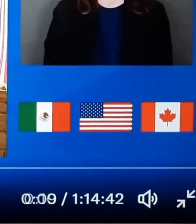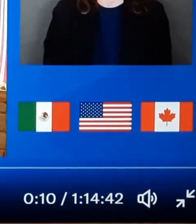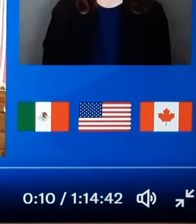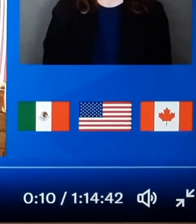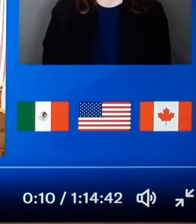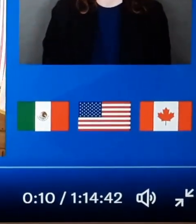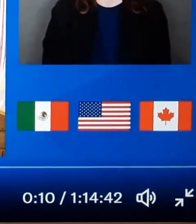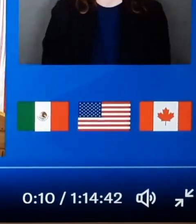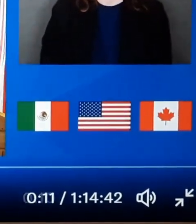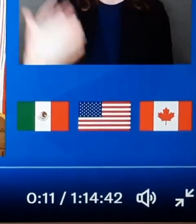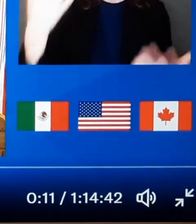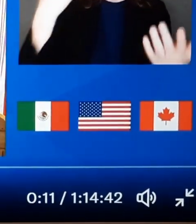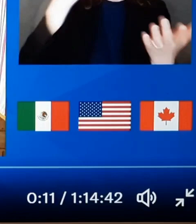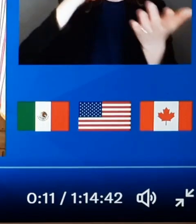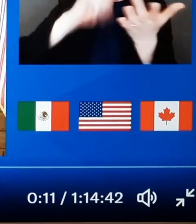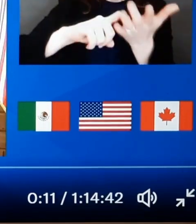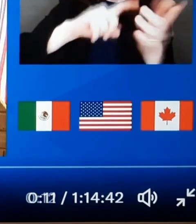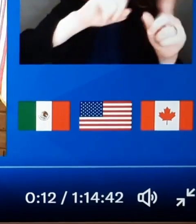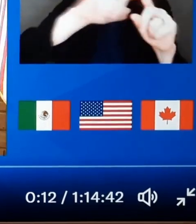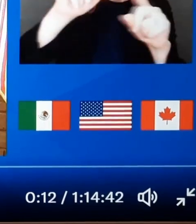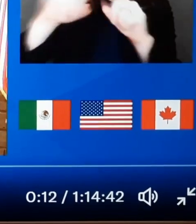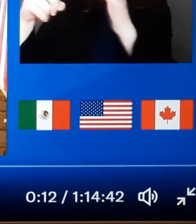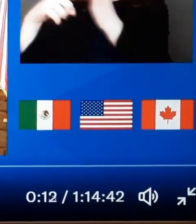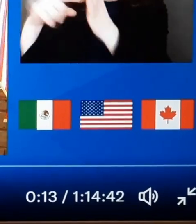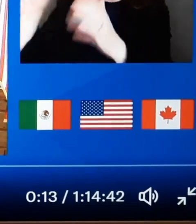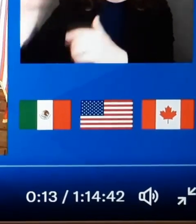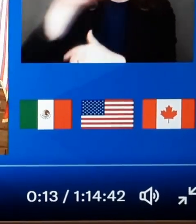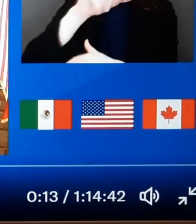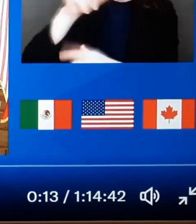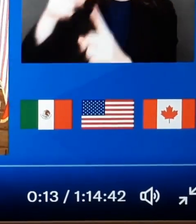internet, through the social media. Let's welcome.